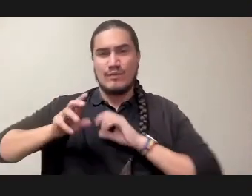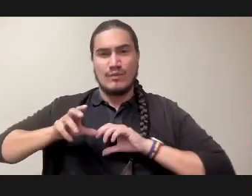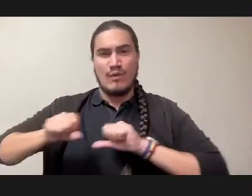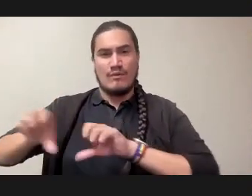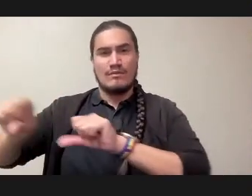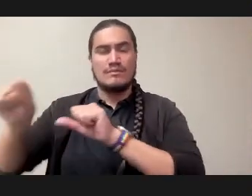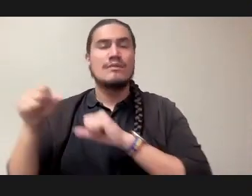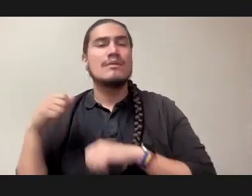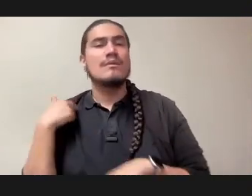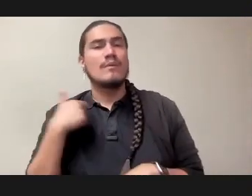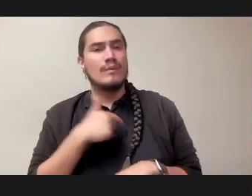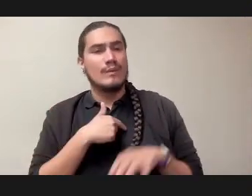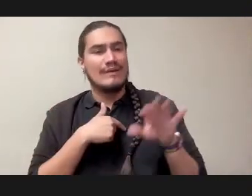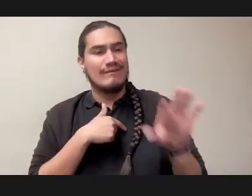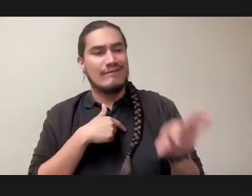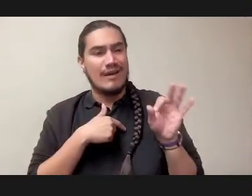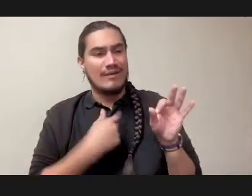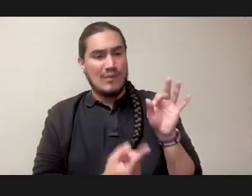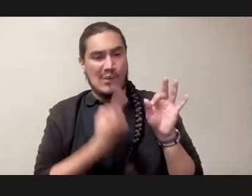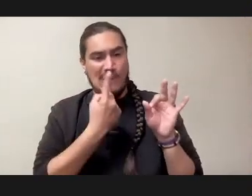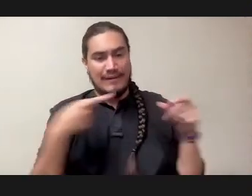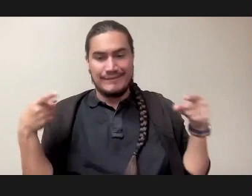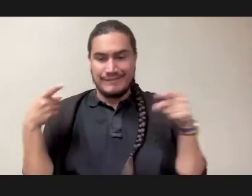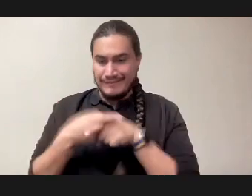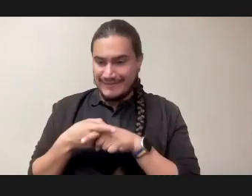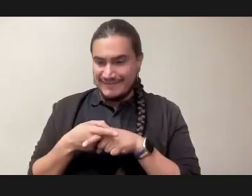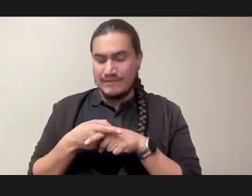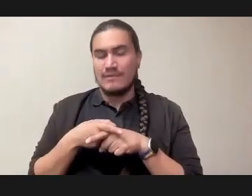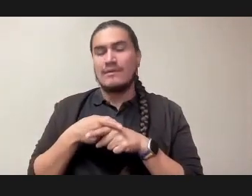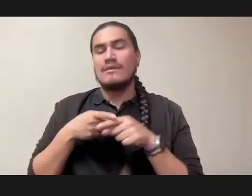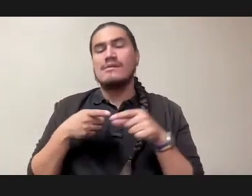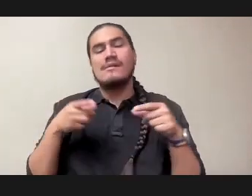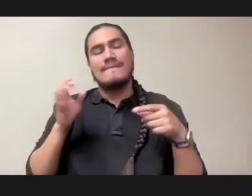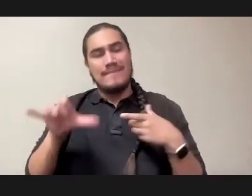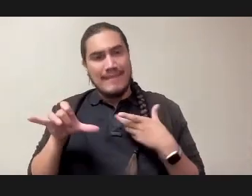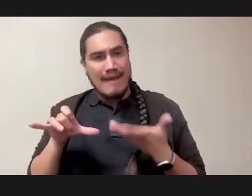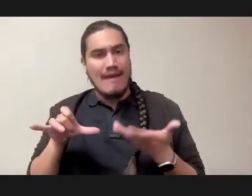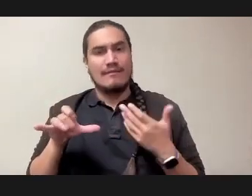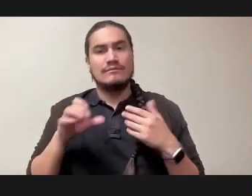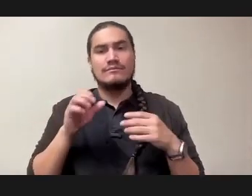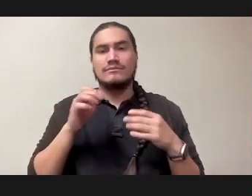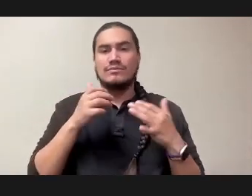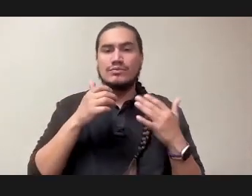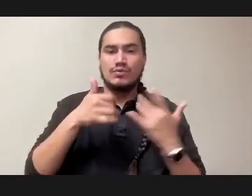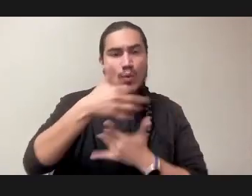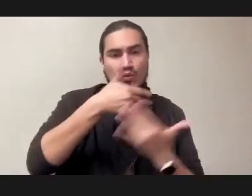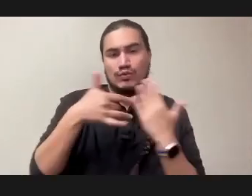contradiction, you're still figuring out all the other contradictions socially, politically, and economically.